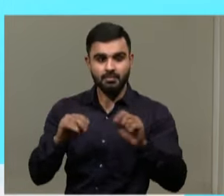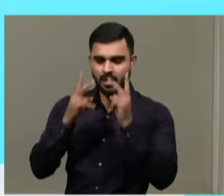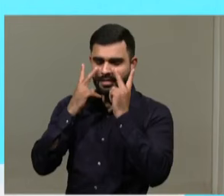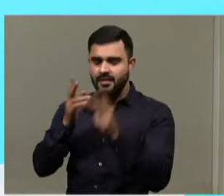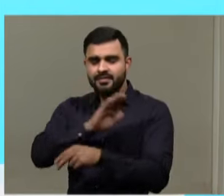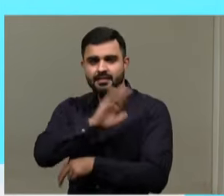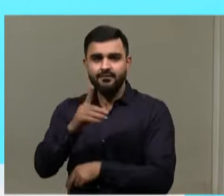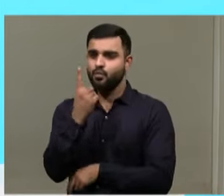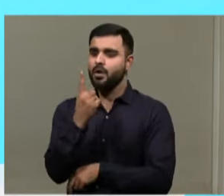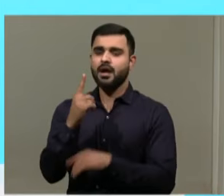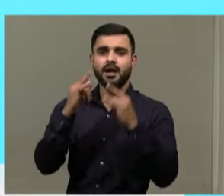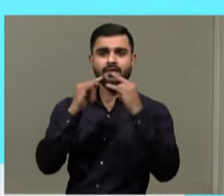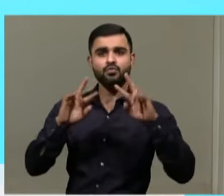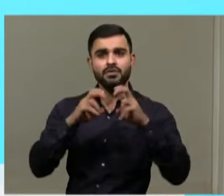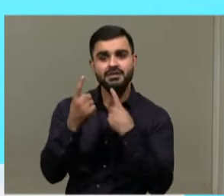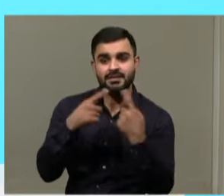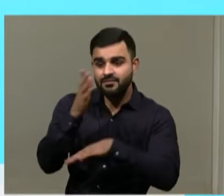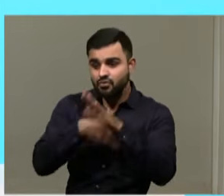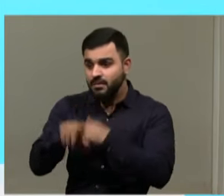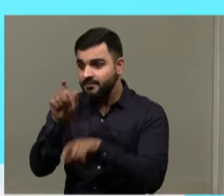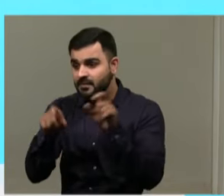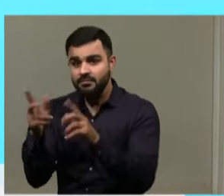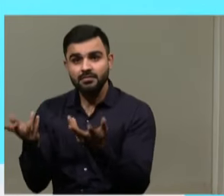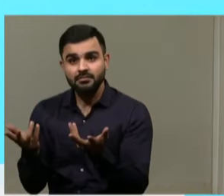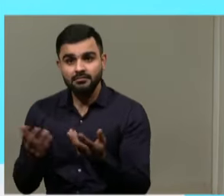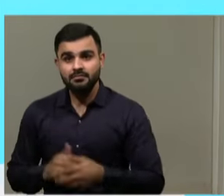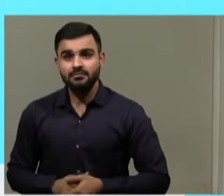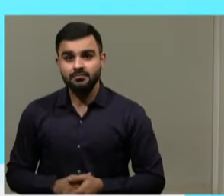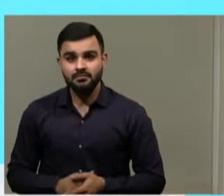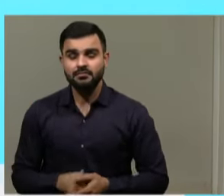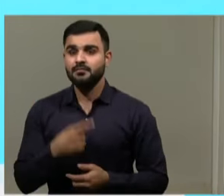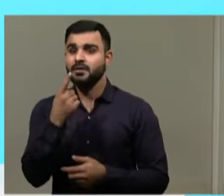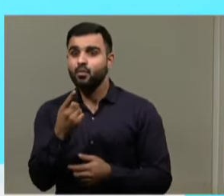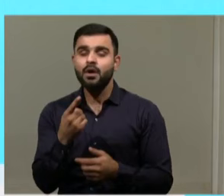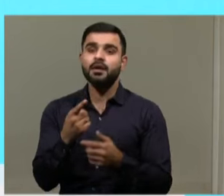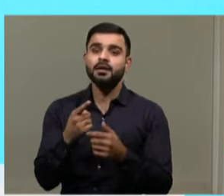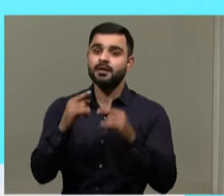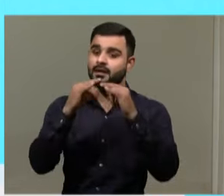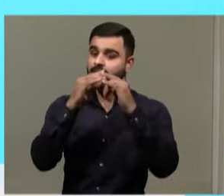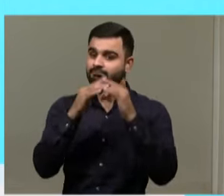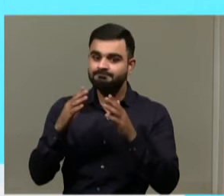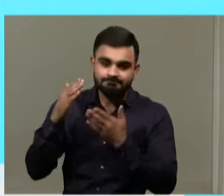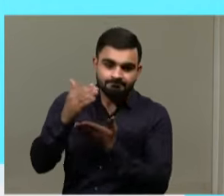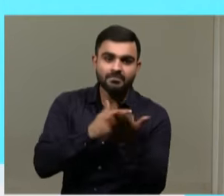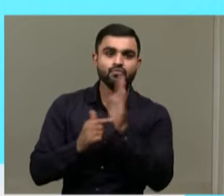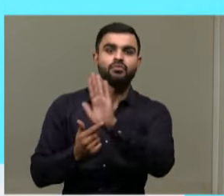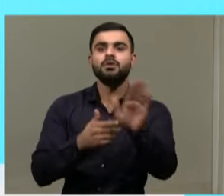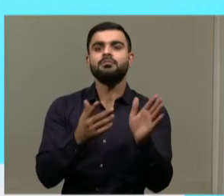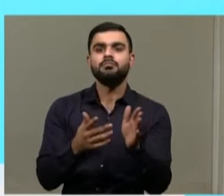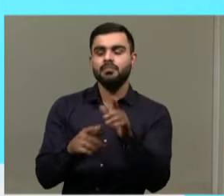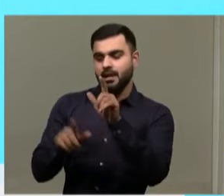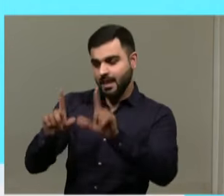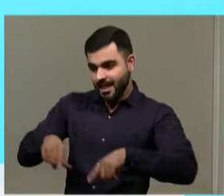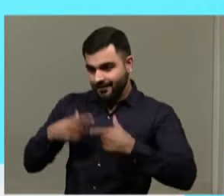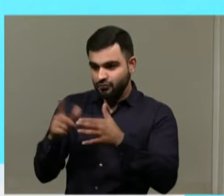one campaign which is talking about people with disability? One campaign which is talking about a lifespan approach on